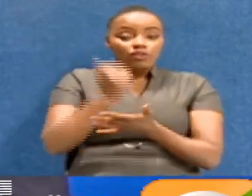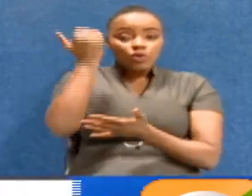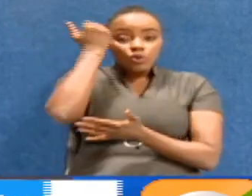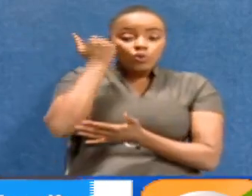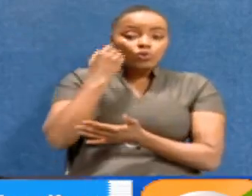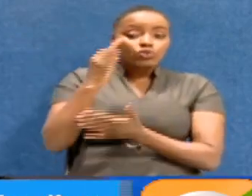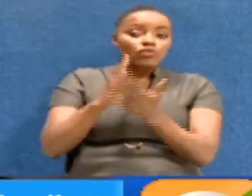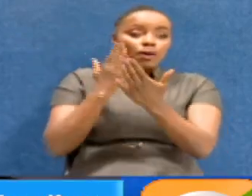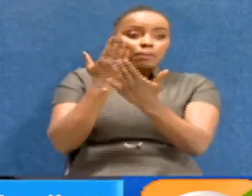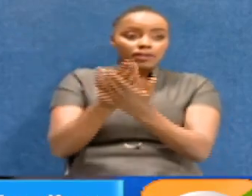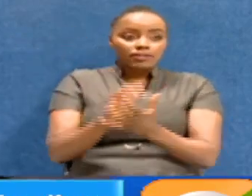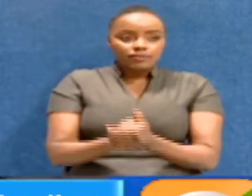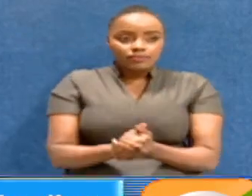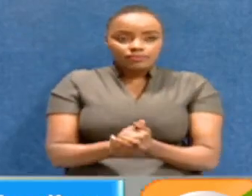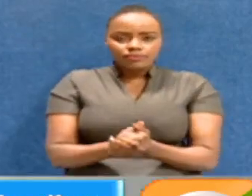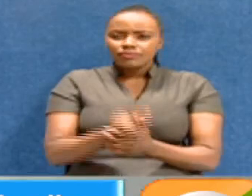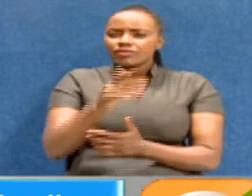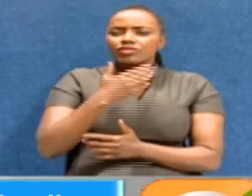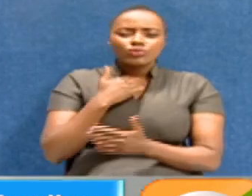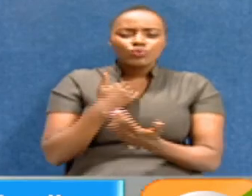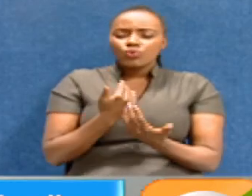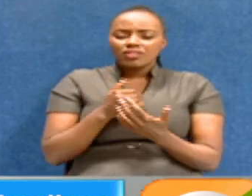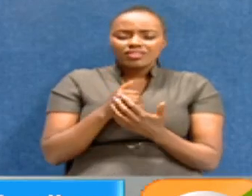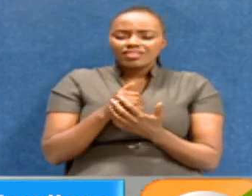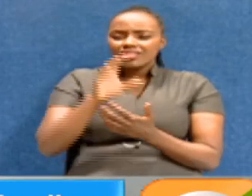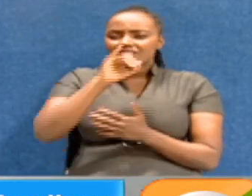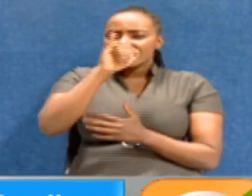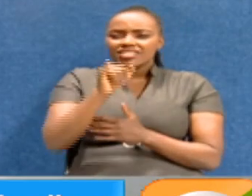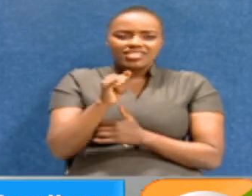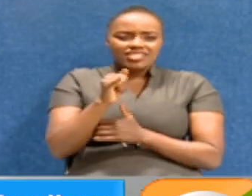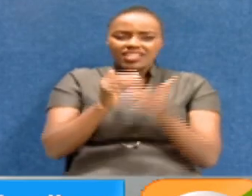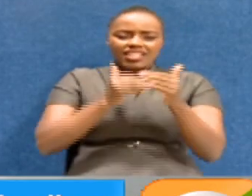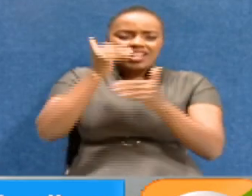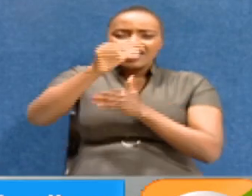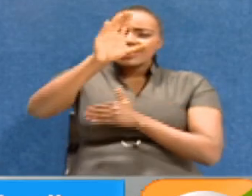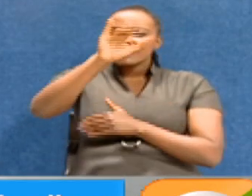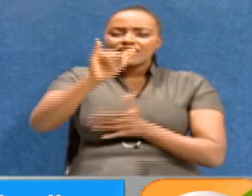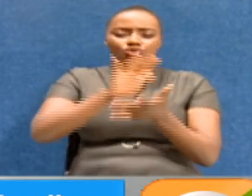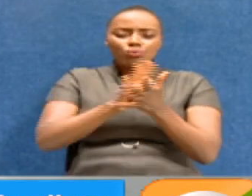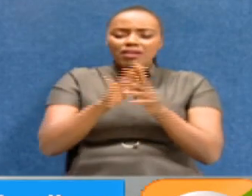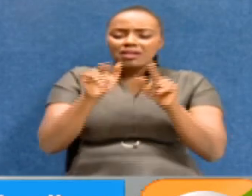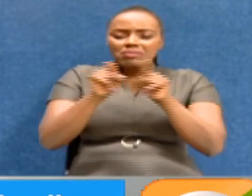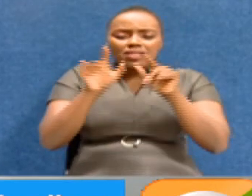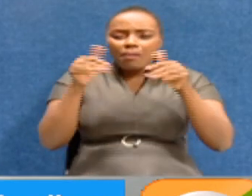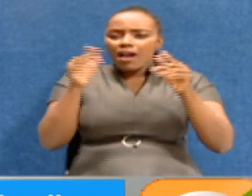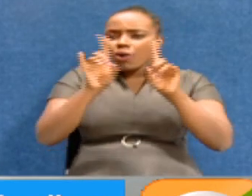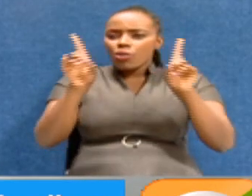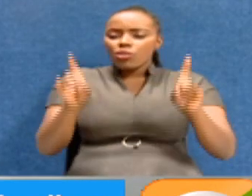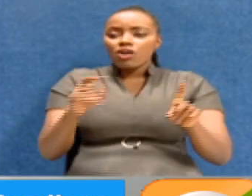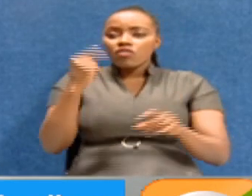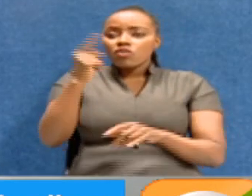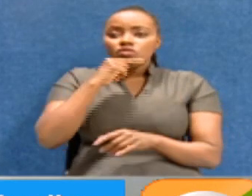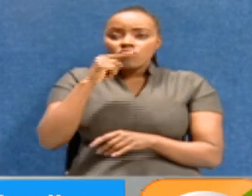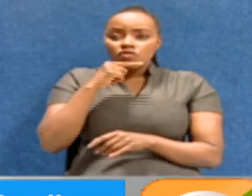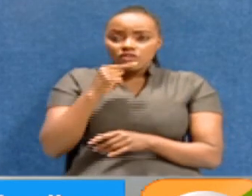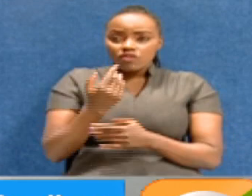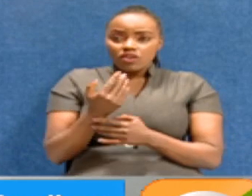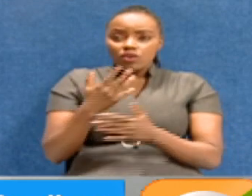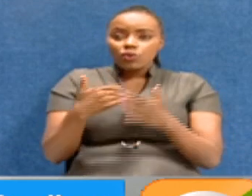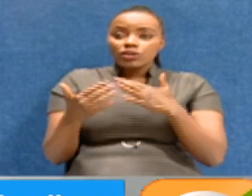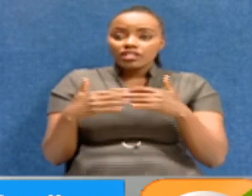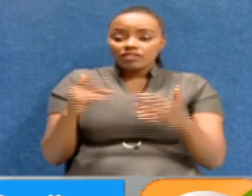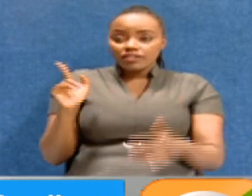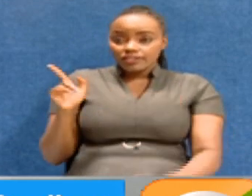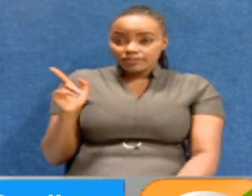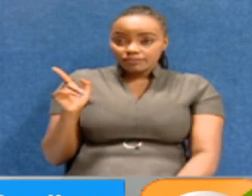of Appeal. Okay. Chigai, what kind of person should we be looking for in the next CJ? Just to mention, let me touch on what